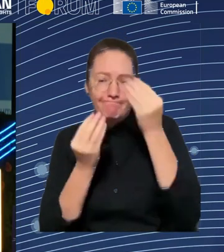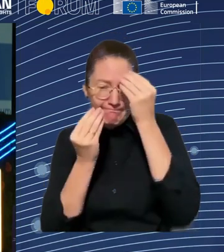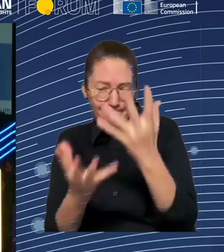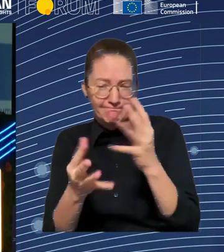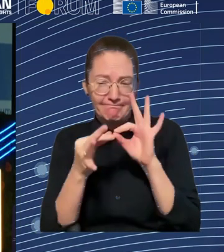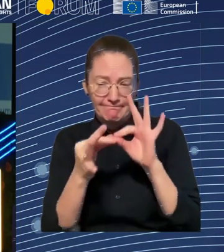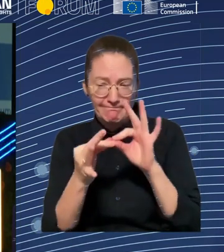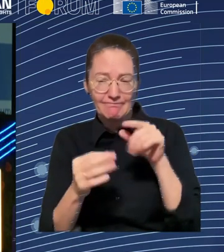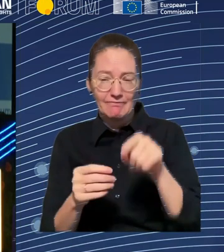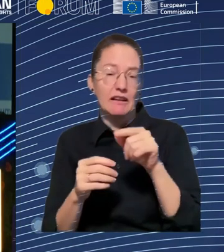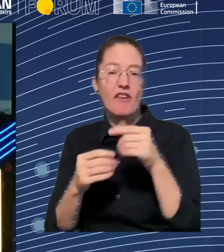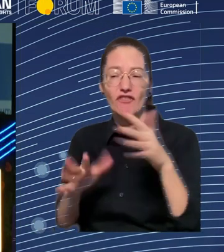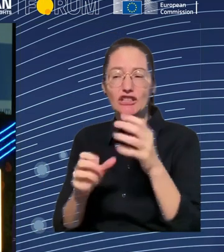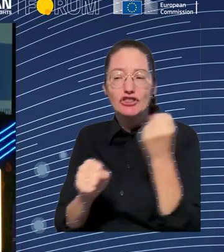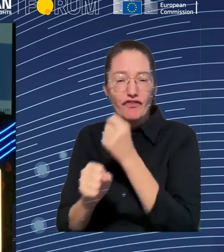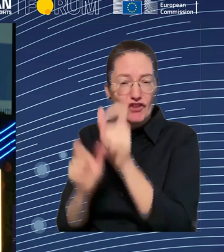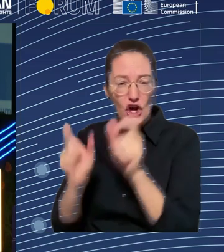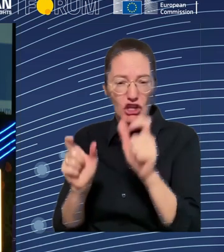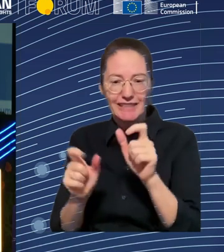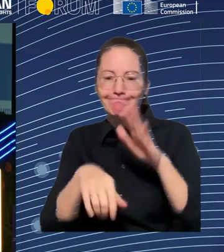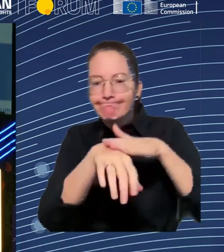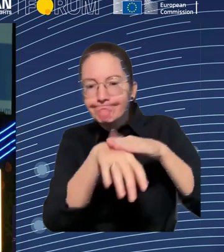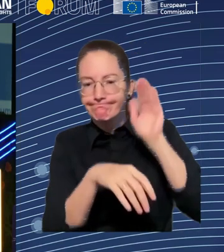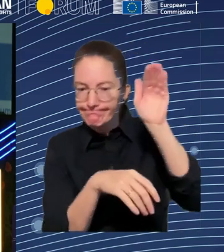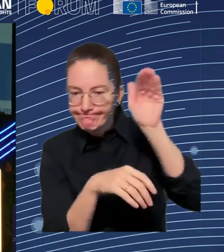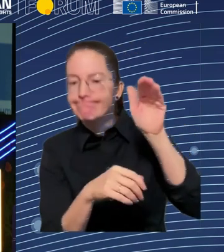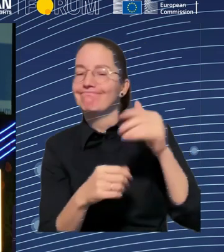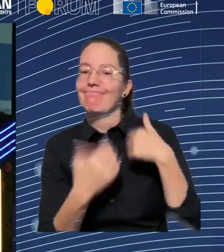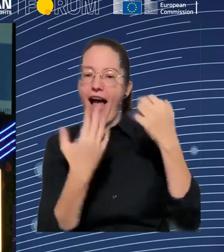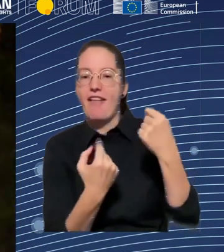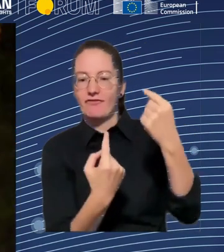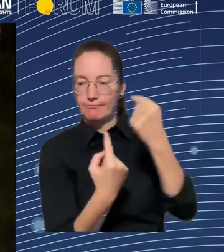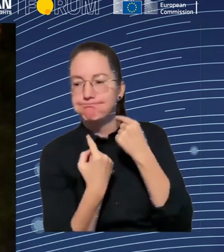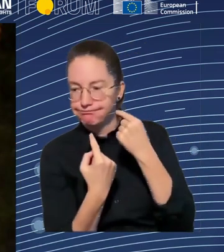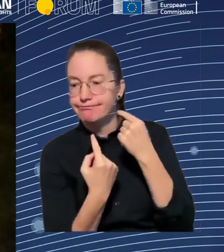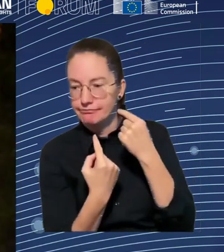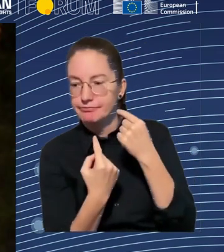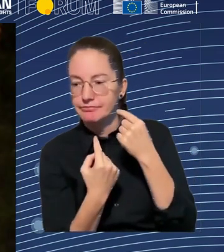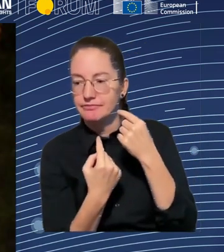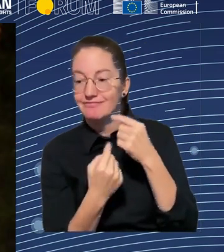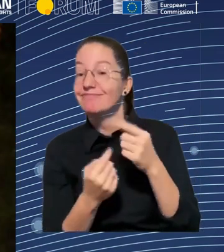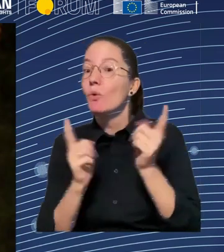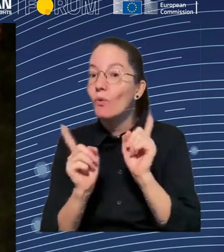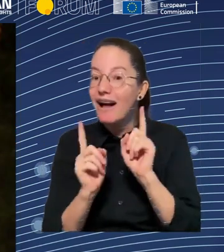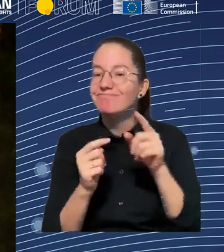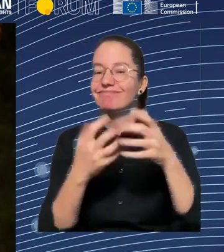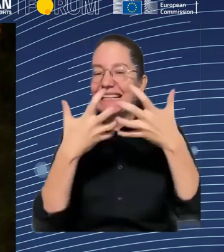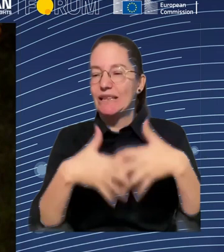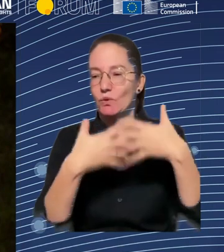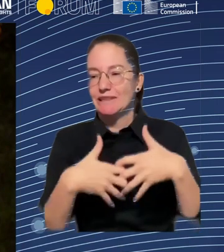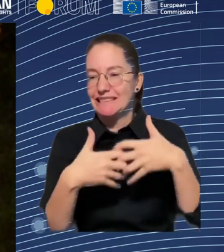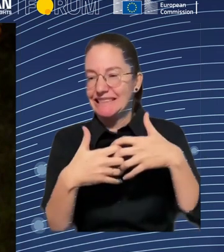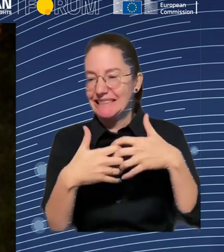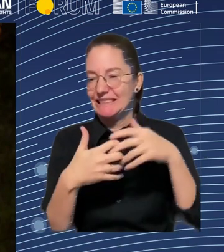shown to have significant mental health impacts. The routinization and de-skilling of jobs, which we see in a lot of frontline service